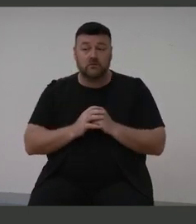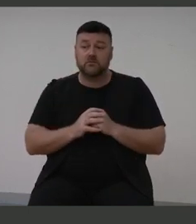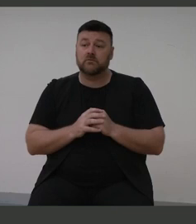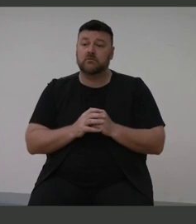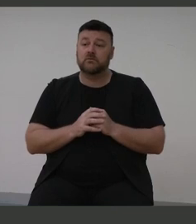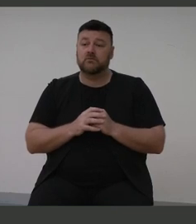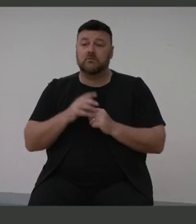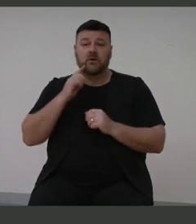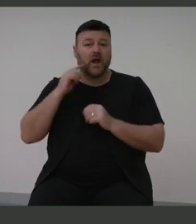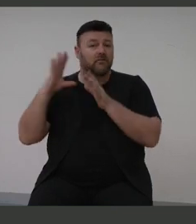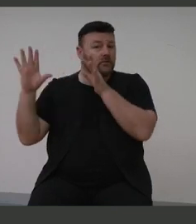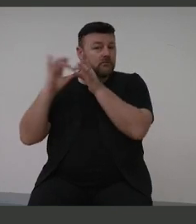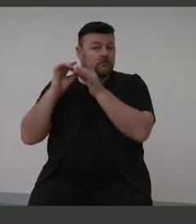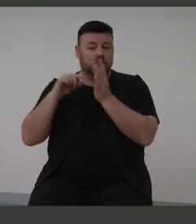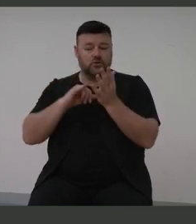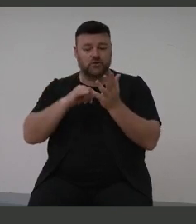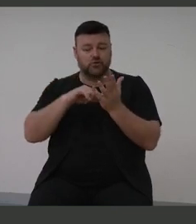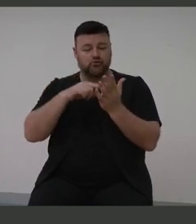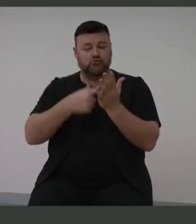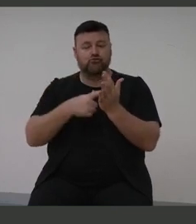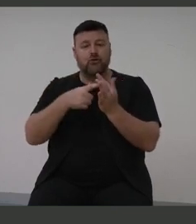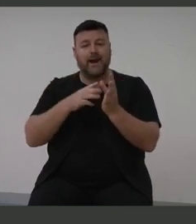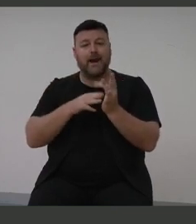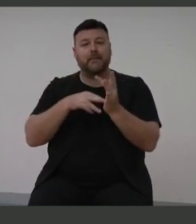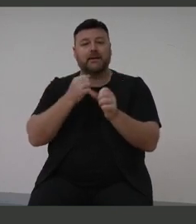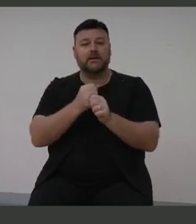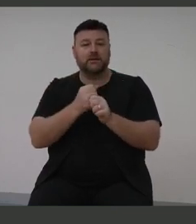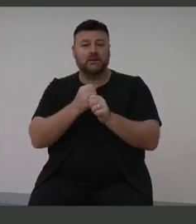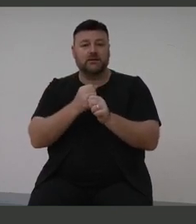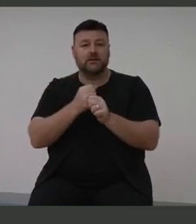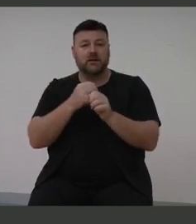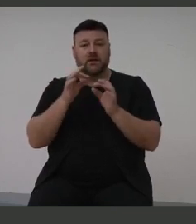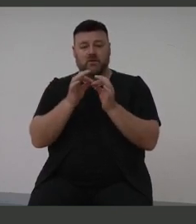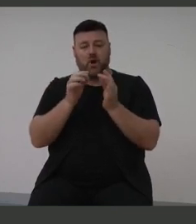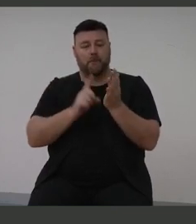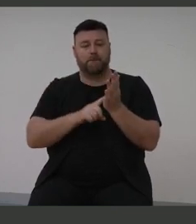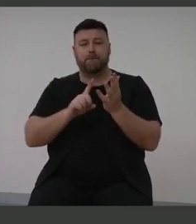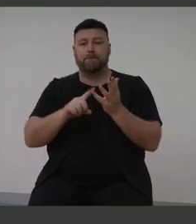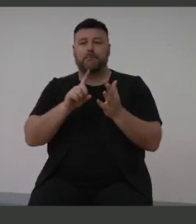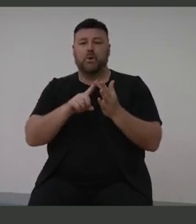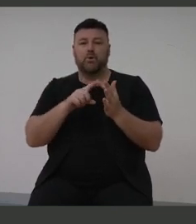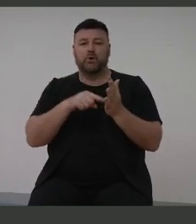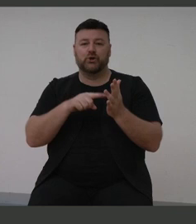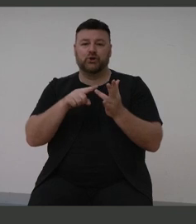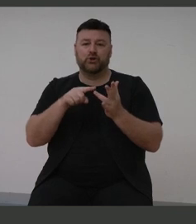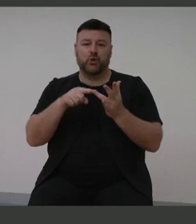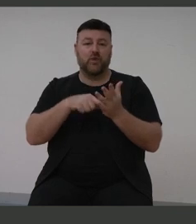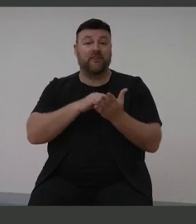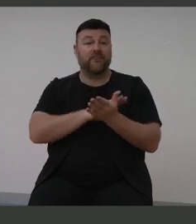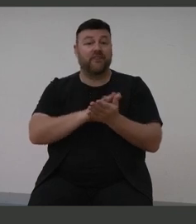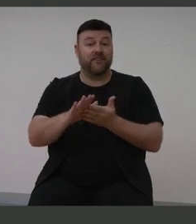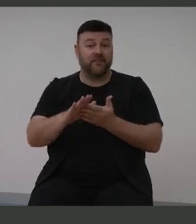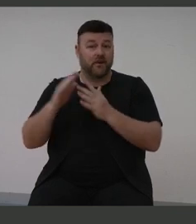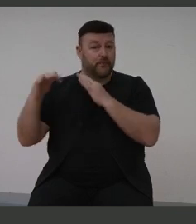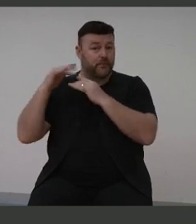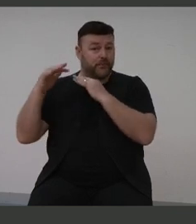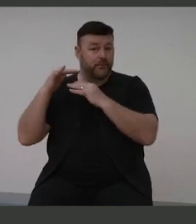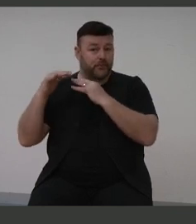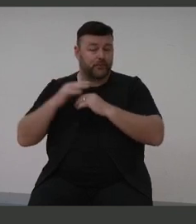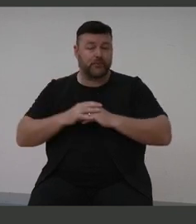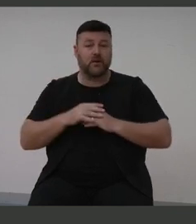streaming devices which are now available through Bluetooth and the right and the like, that enhance the